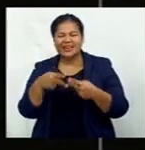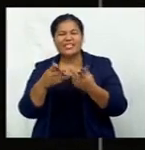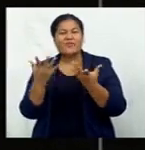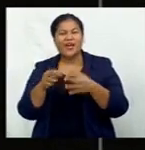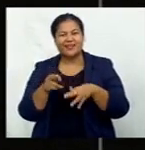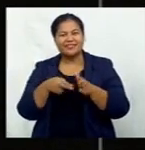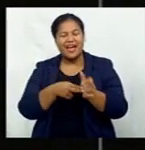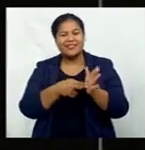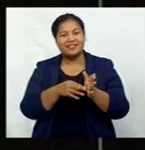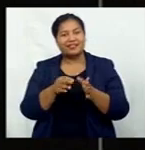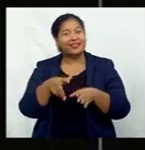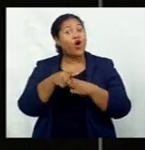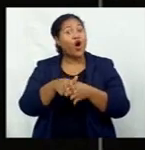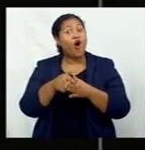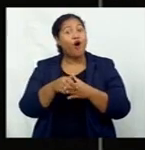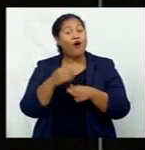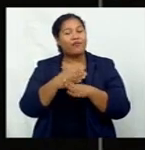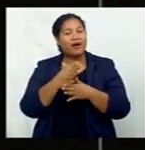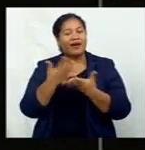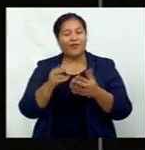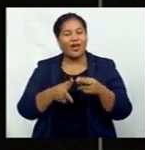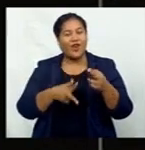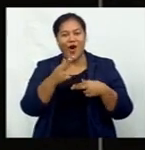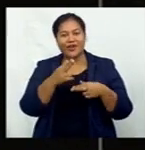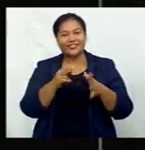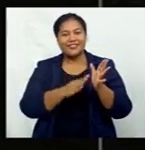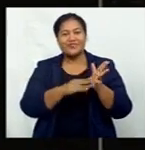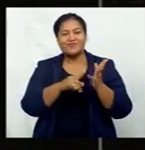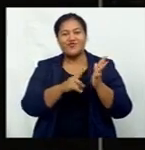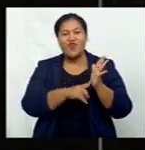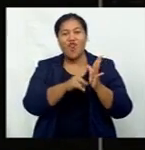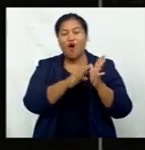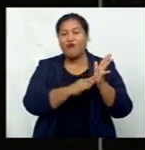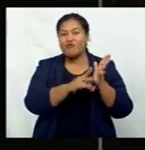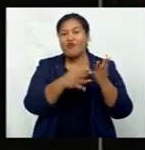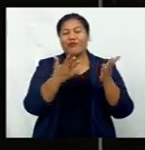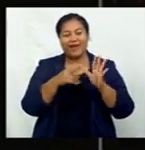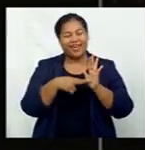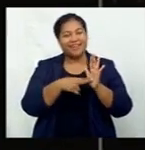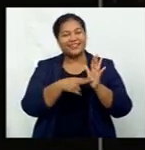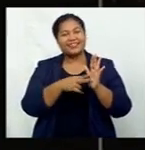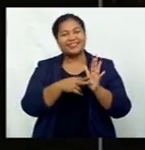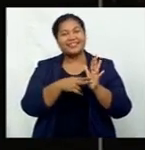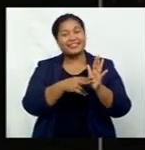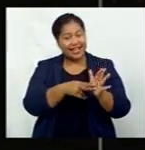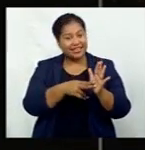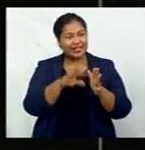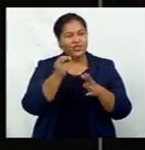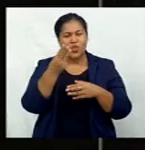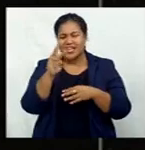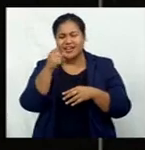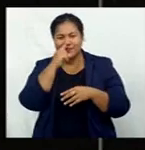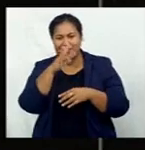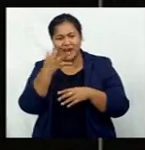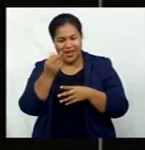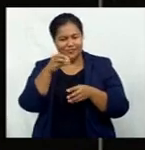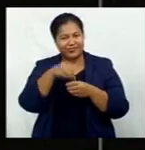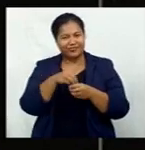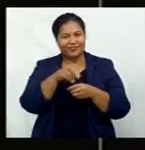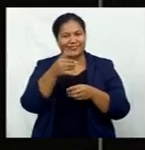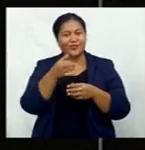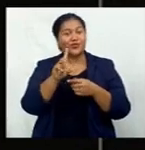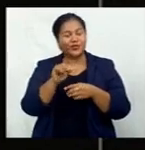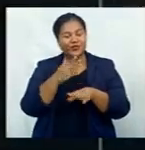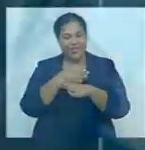initiative launched at the Mulo Mulo Community Post is a first of its kind with 30 people tasked to carry out the job. Philippe